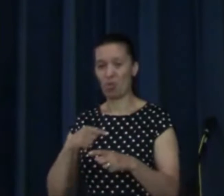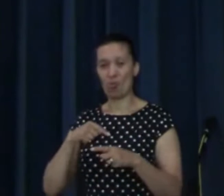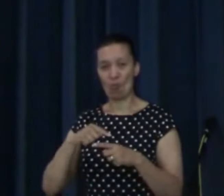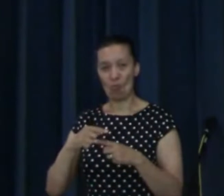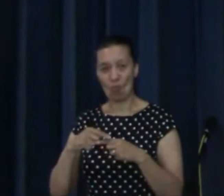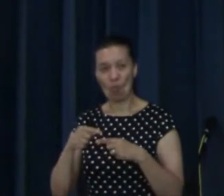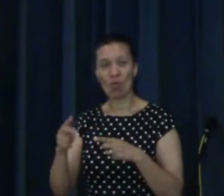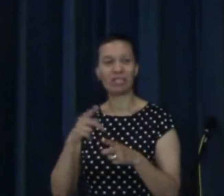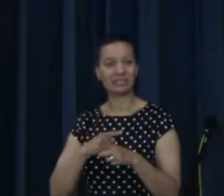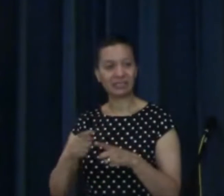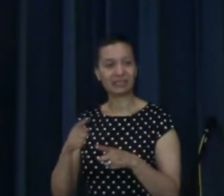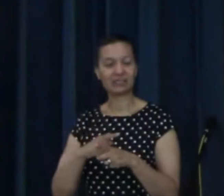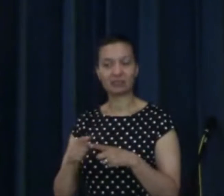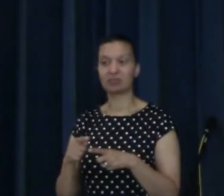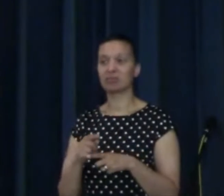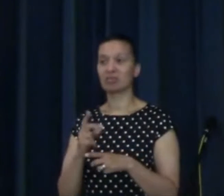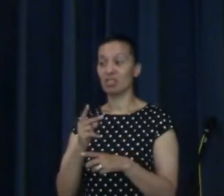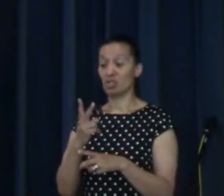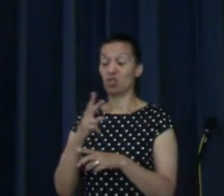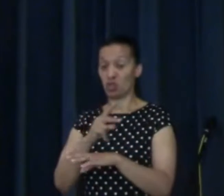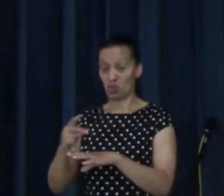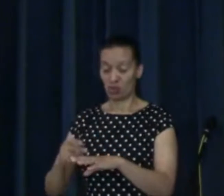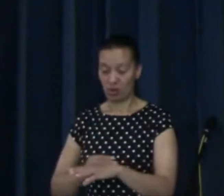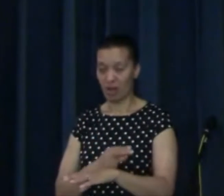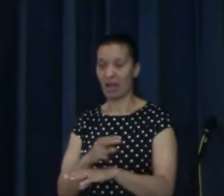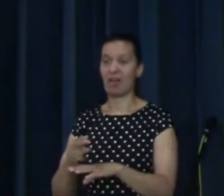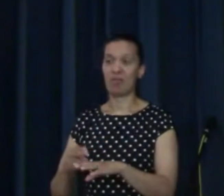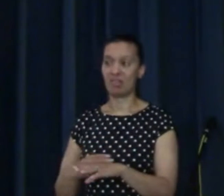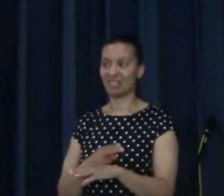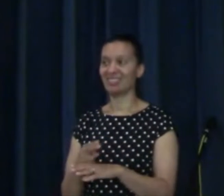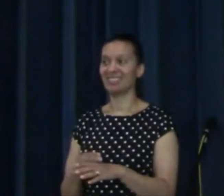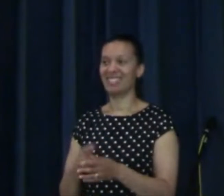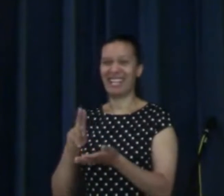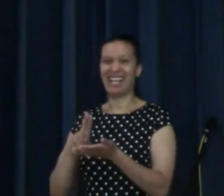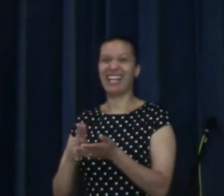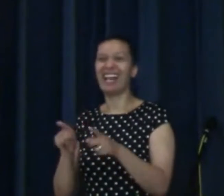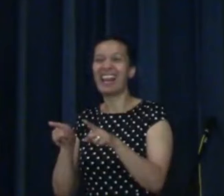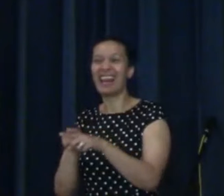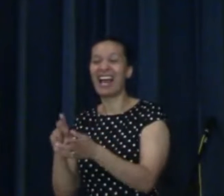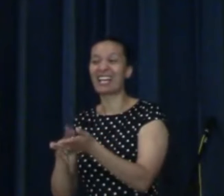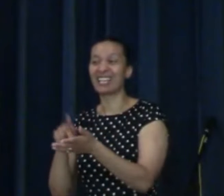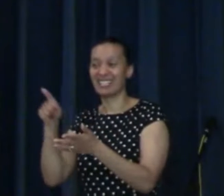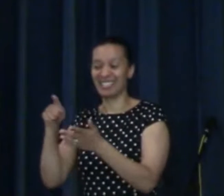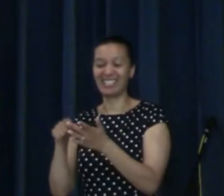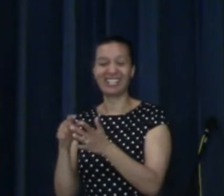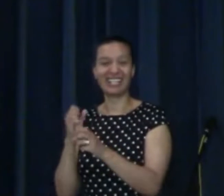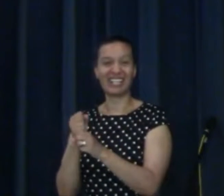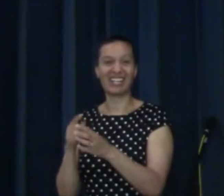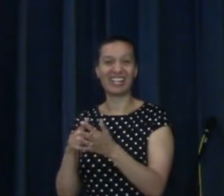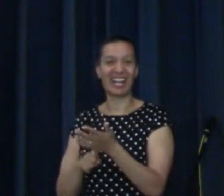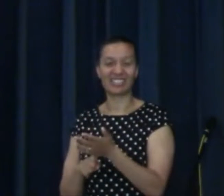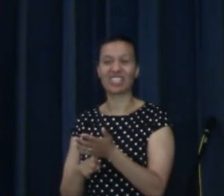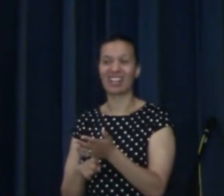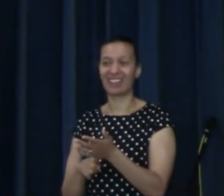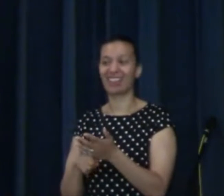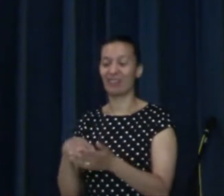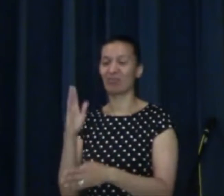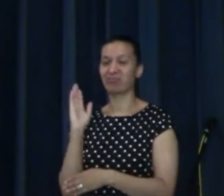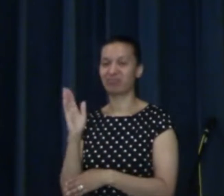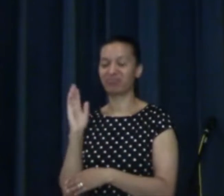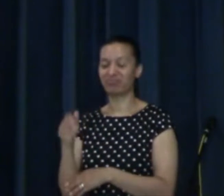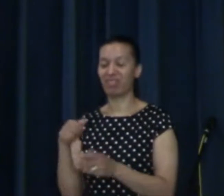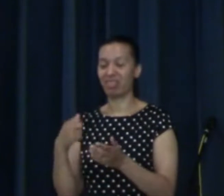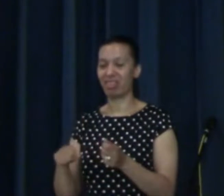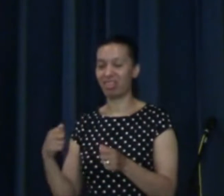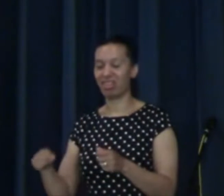We could, I could preach for two hours, you know, a night-length sermon, but I'm not going to. We're just going to pull